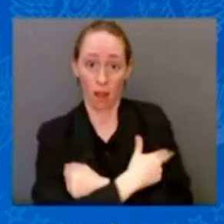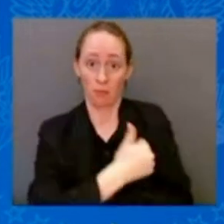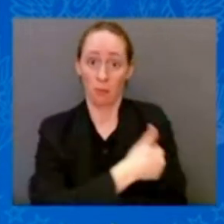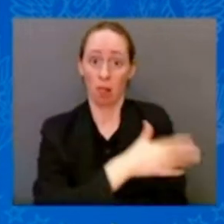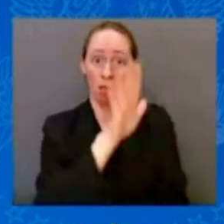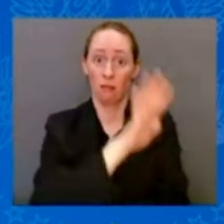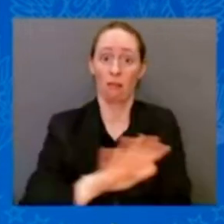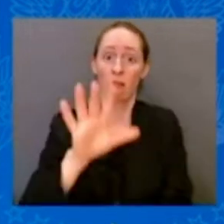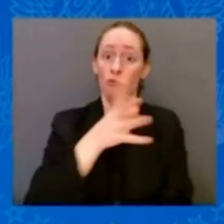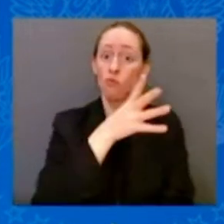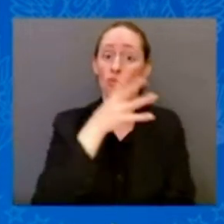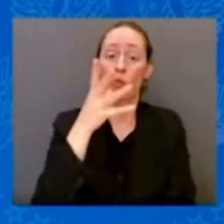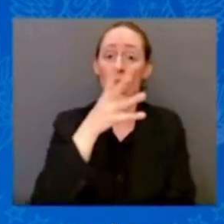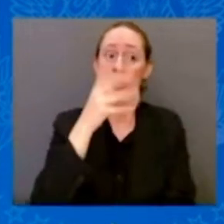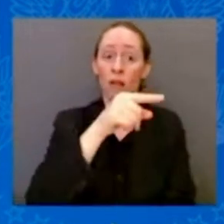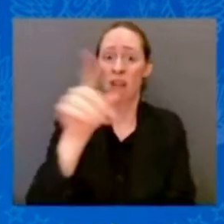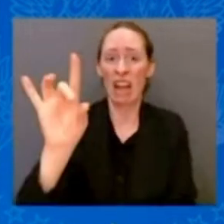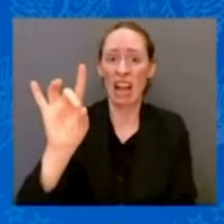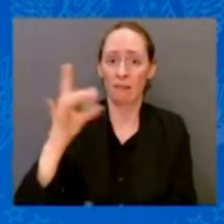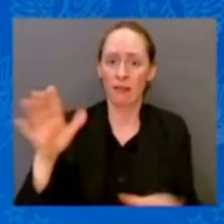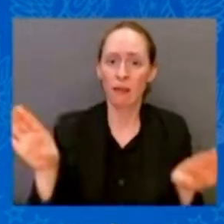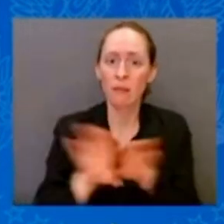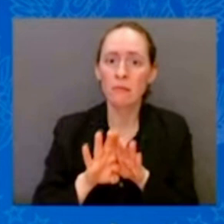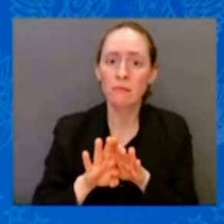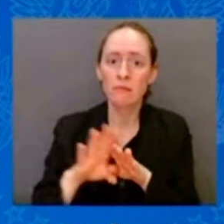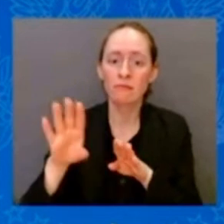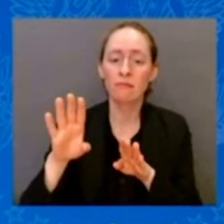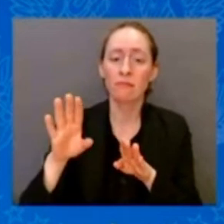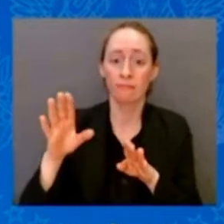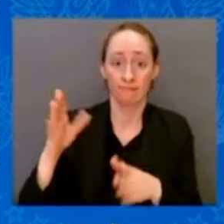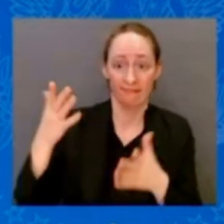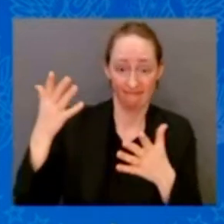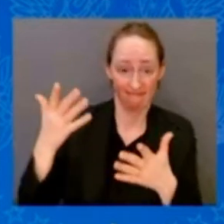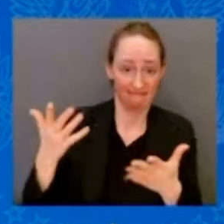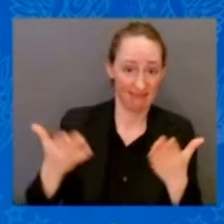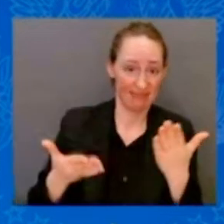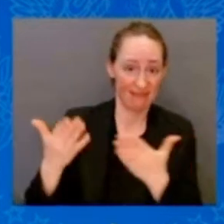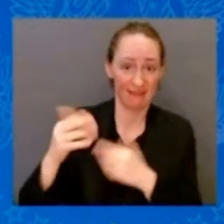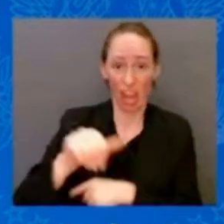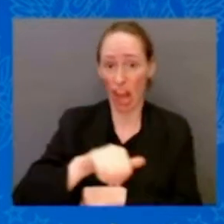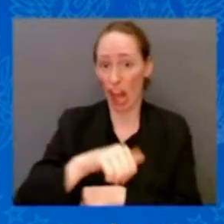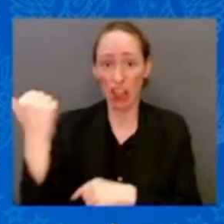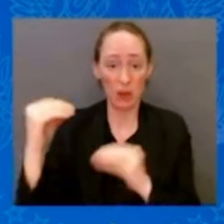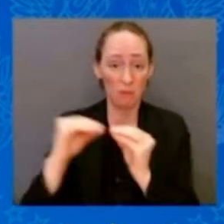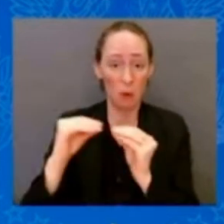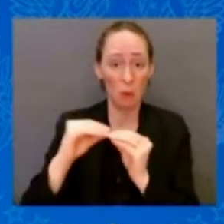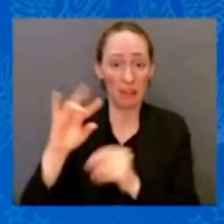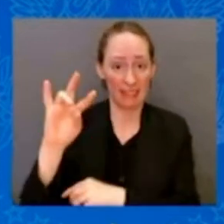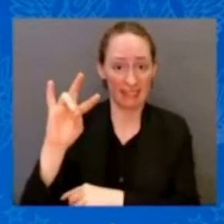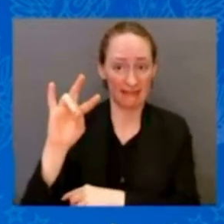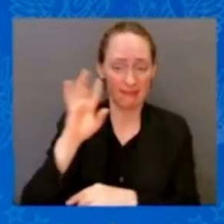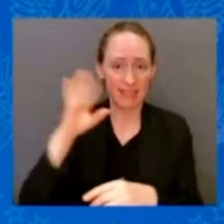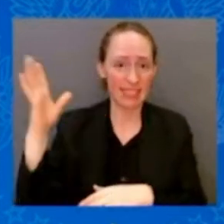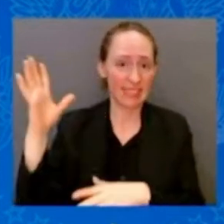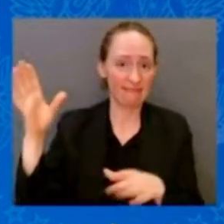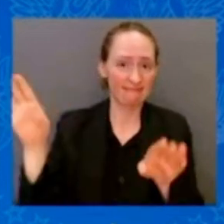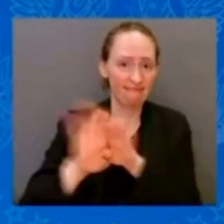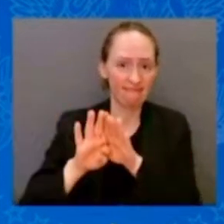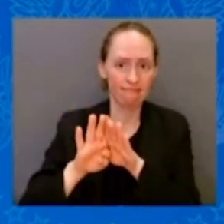risk closing in rural Florida. That's more than a third of all the rural hospitals in this state. And it matters.